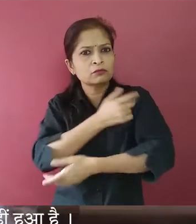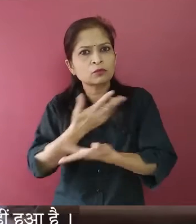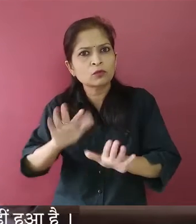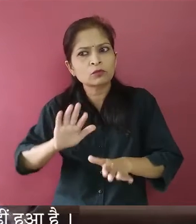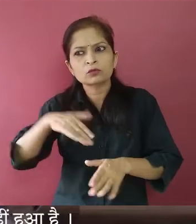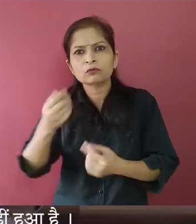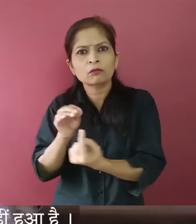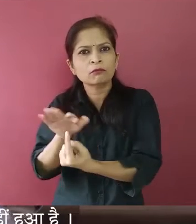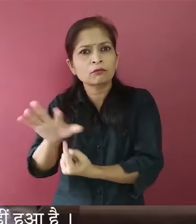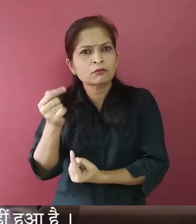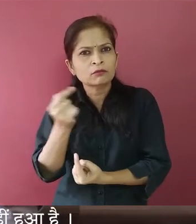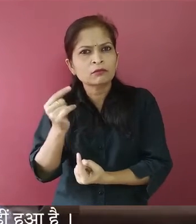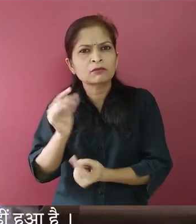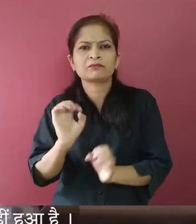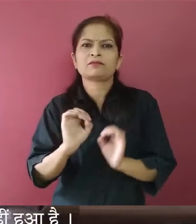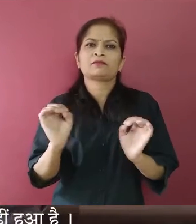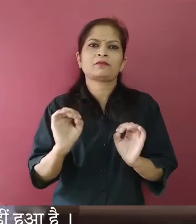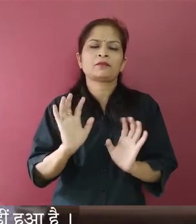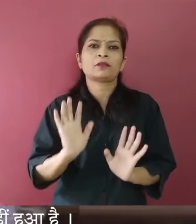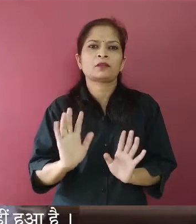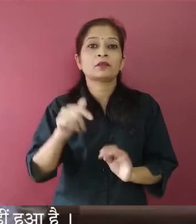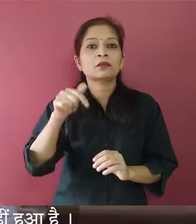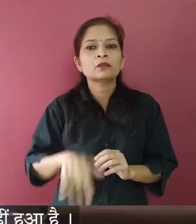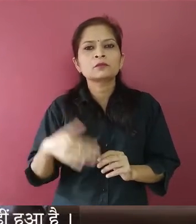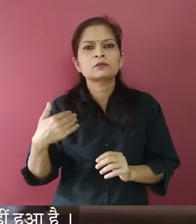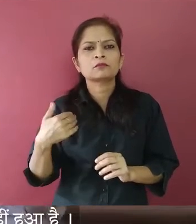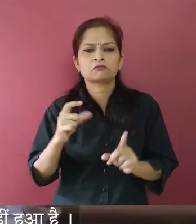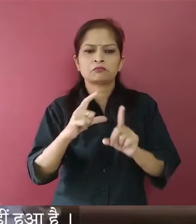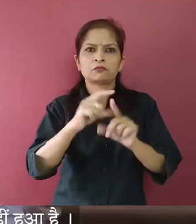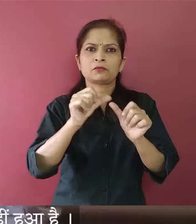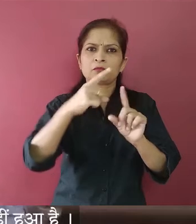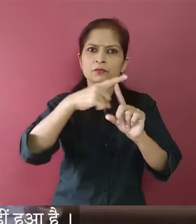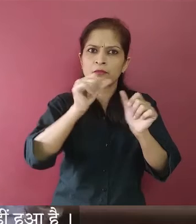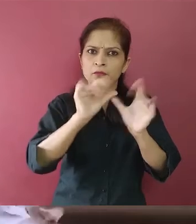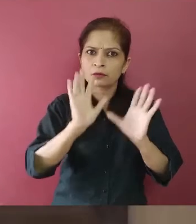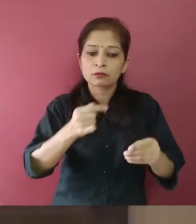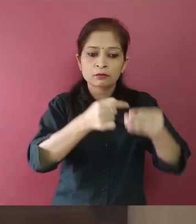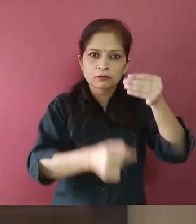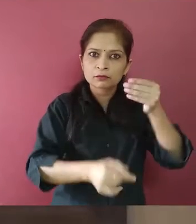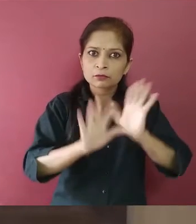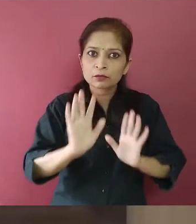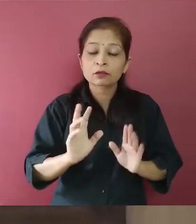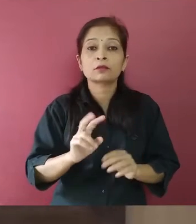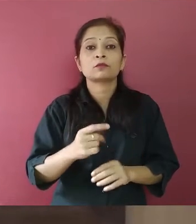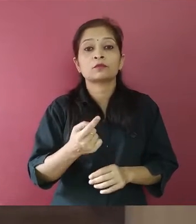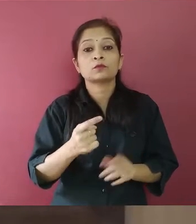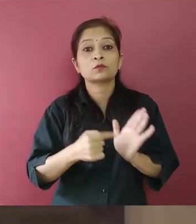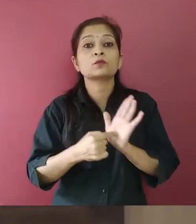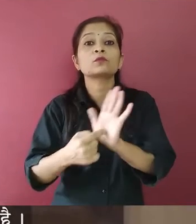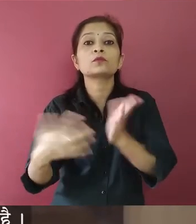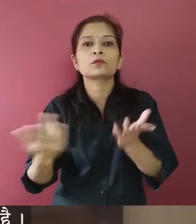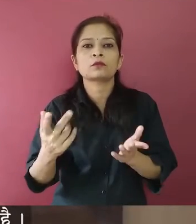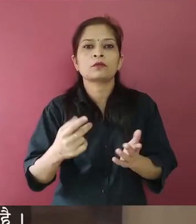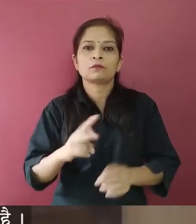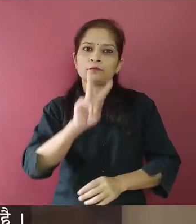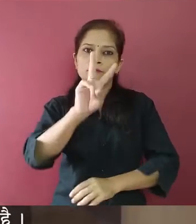reported or any serious side effect which has been reported to be linked directly to the vaccine. Therefore I think there is sufficient data